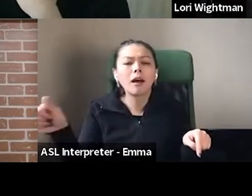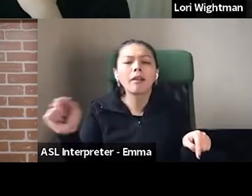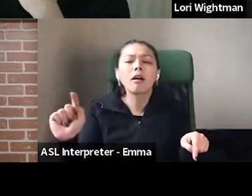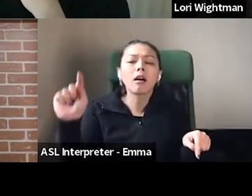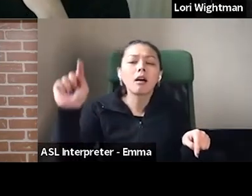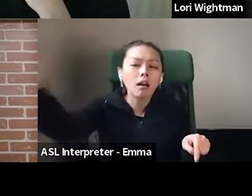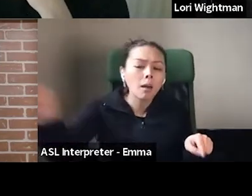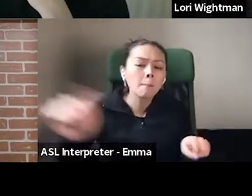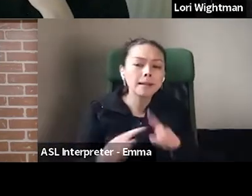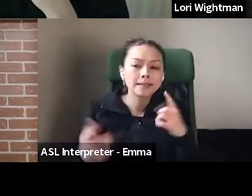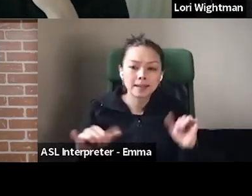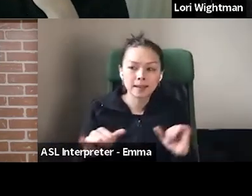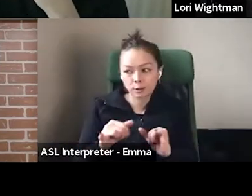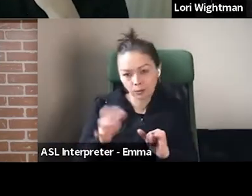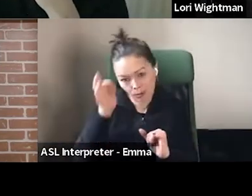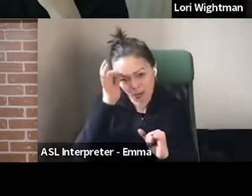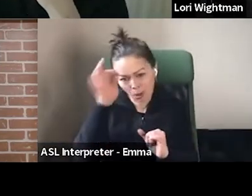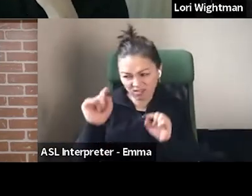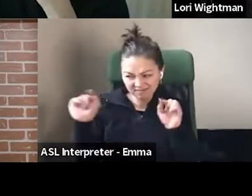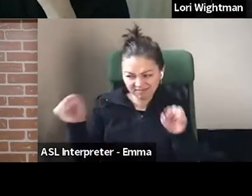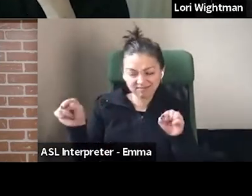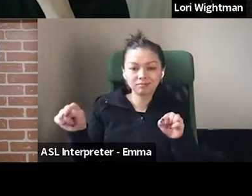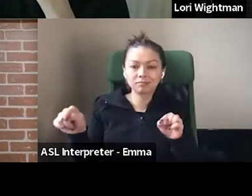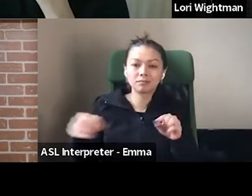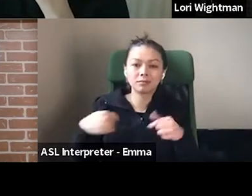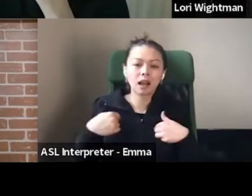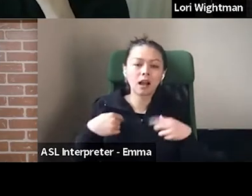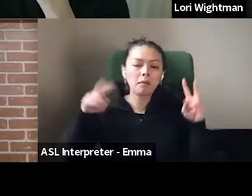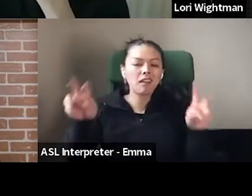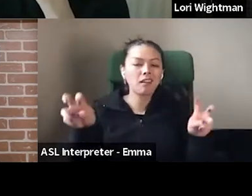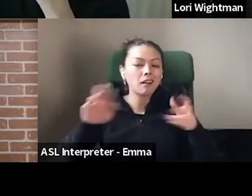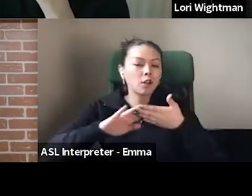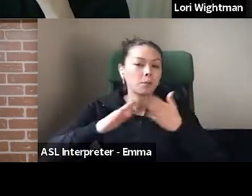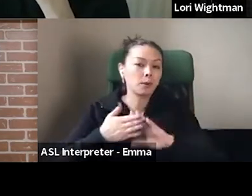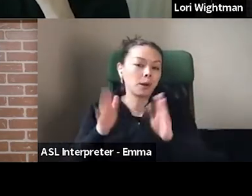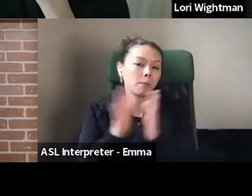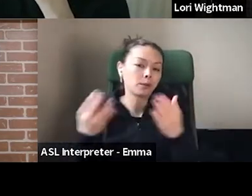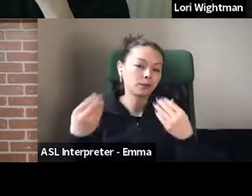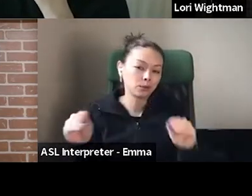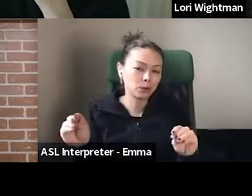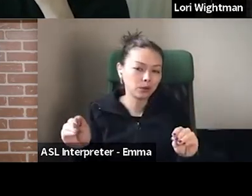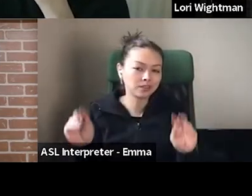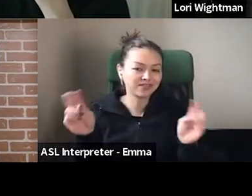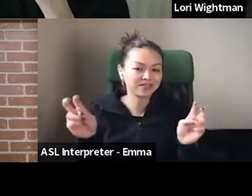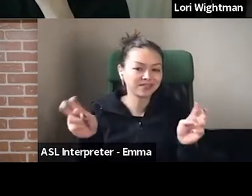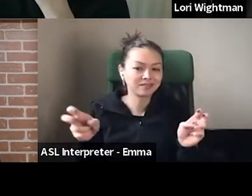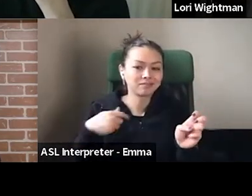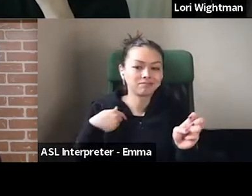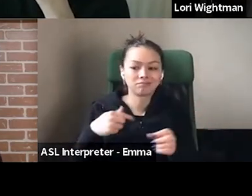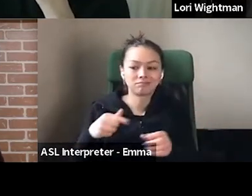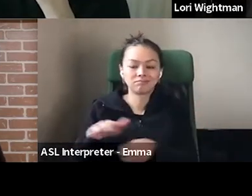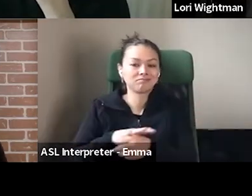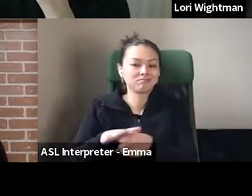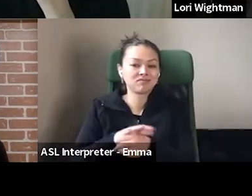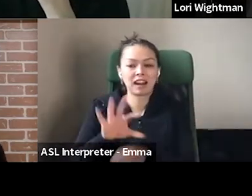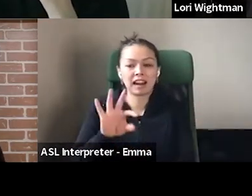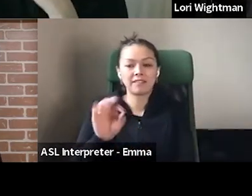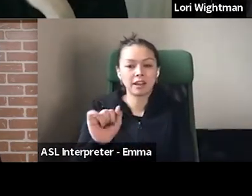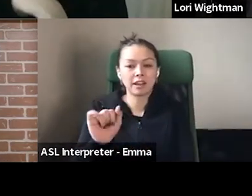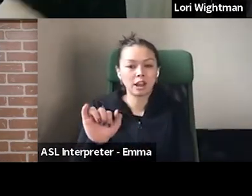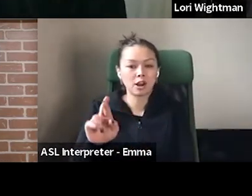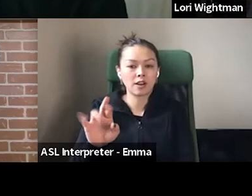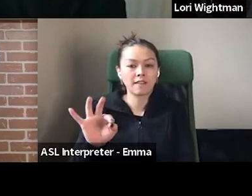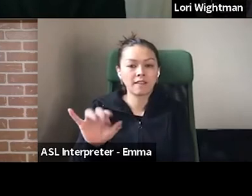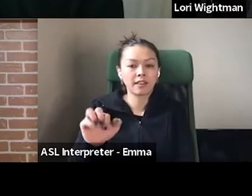ultimately, what I am is a community bookstore. So that's like, I'm here in the neighborhood of Fairfield. And that is the message